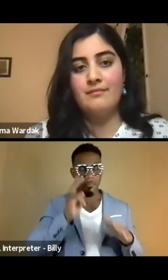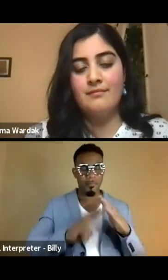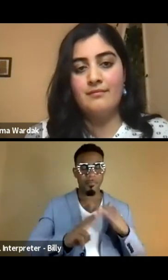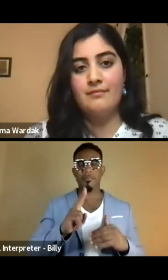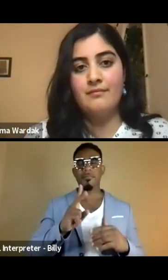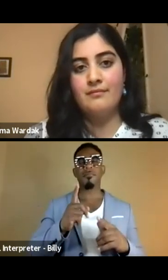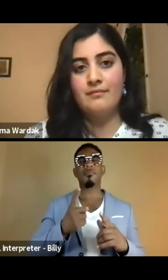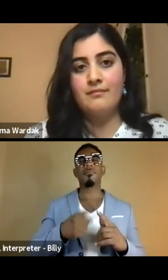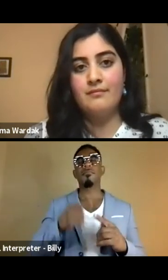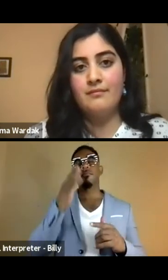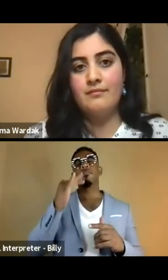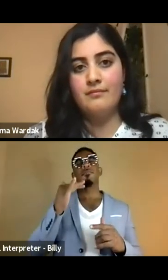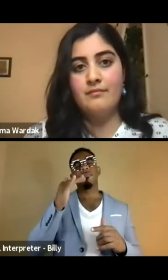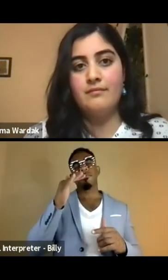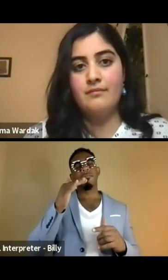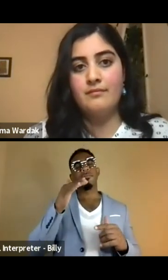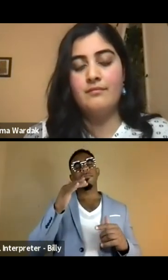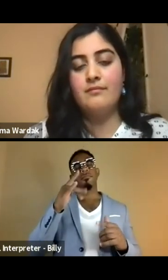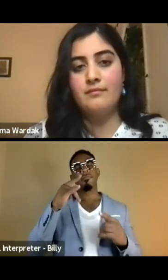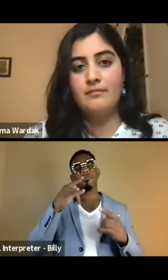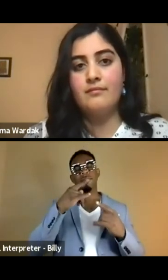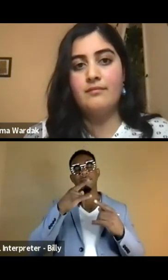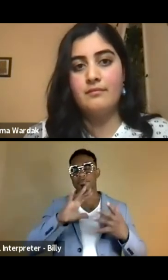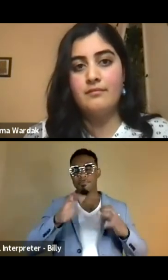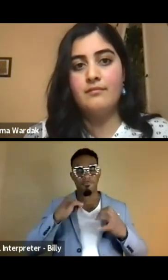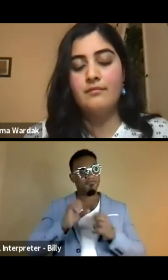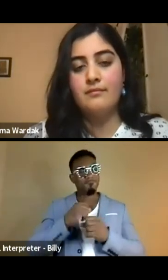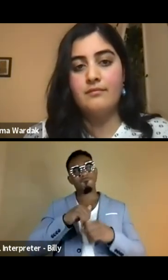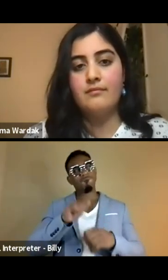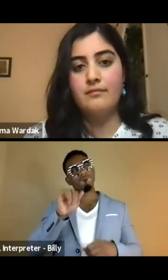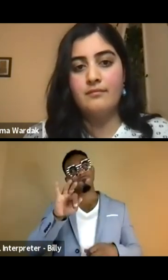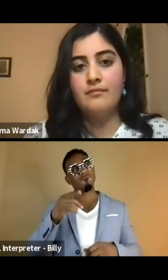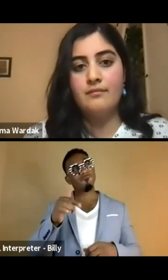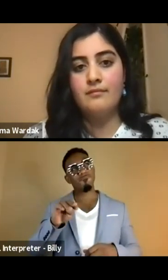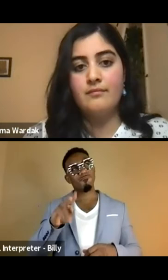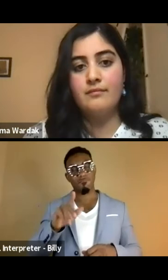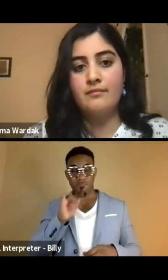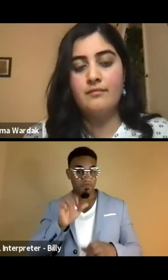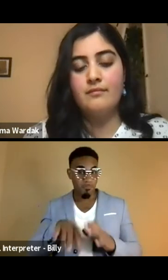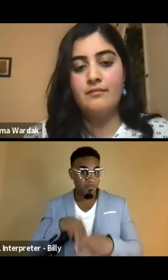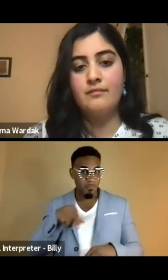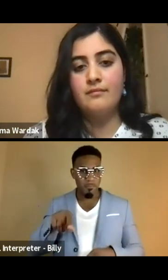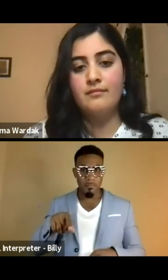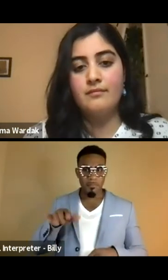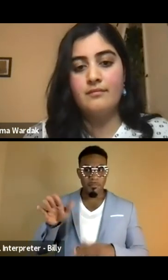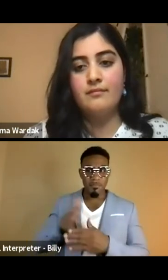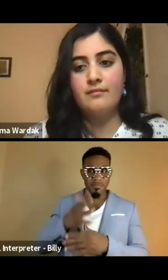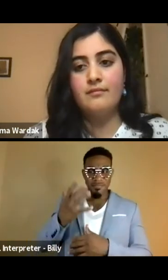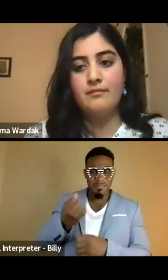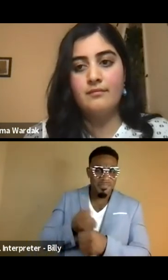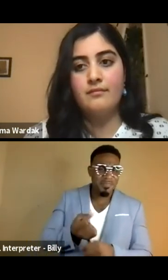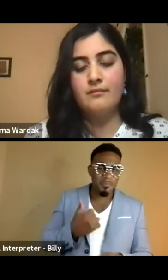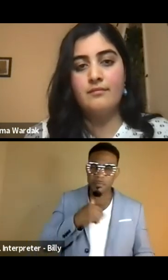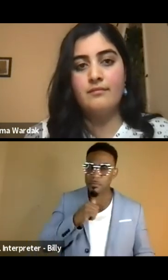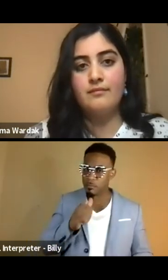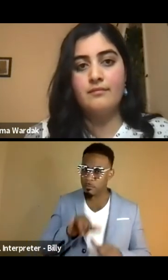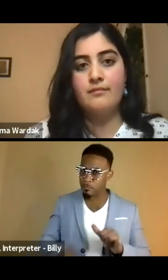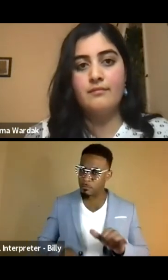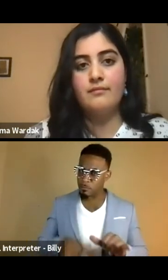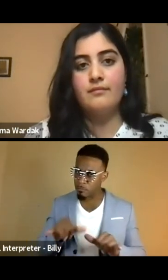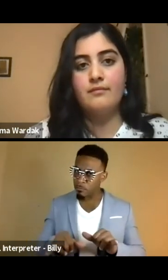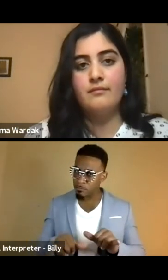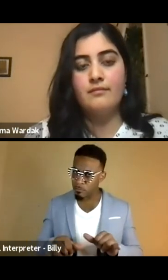as to what a mess we have made in Afghanistan. We could have gotten out of there within five years, but we didn't.